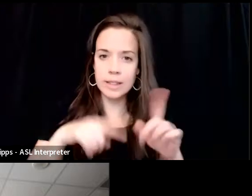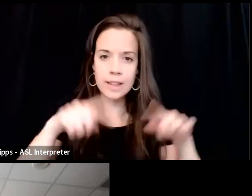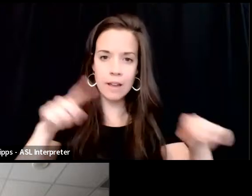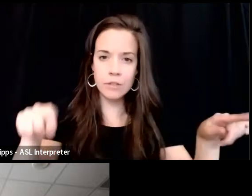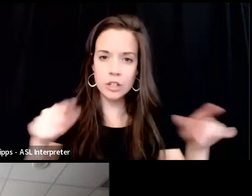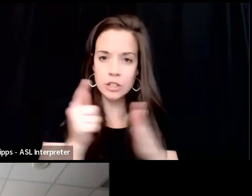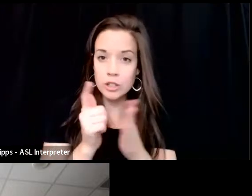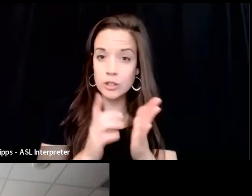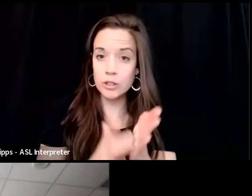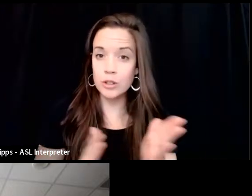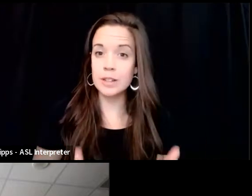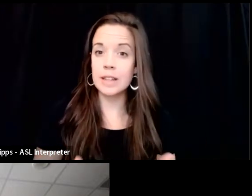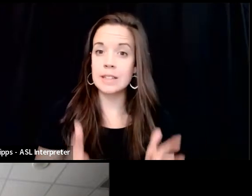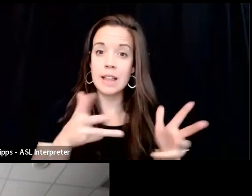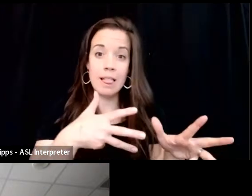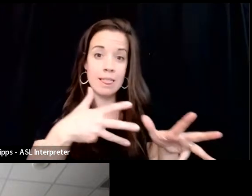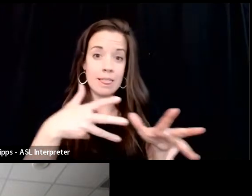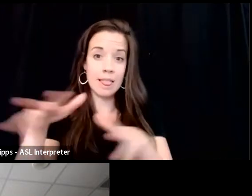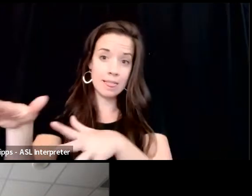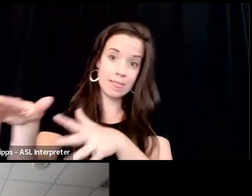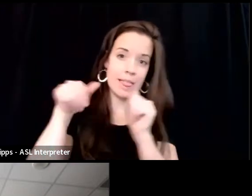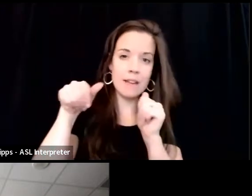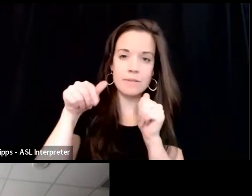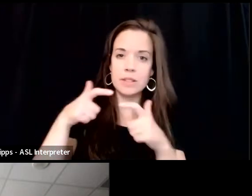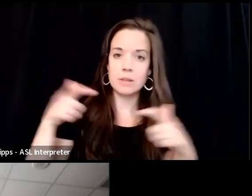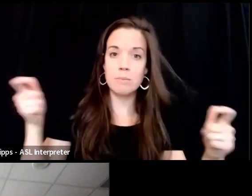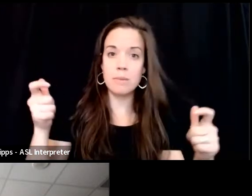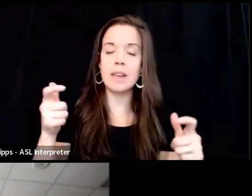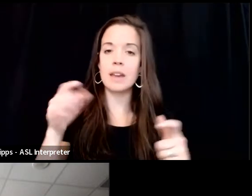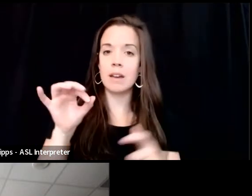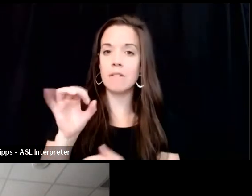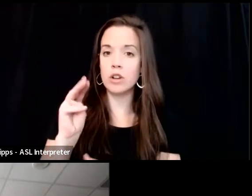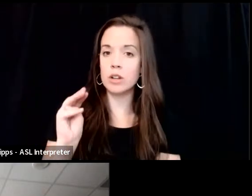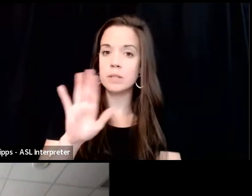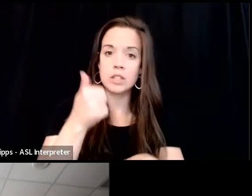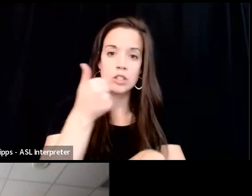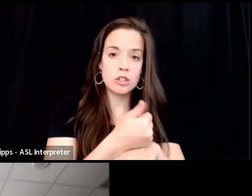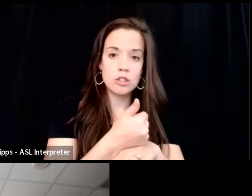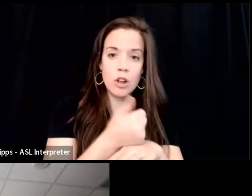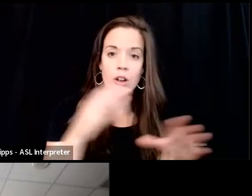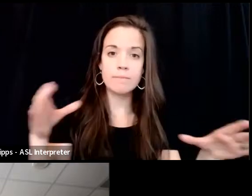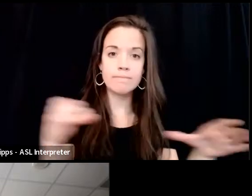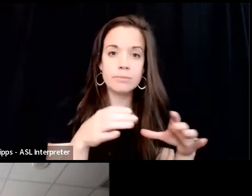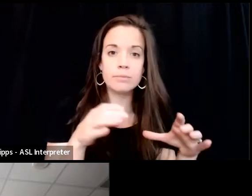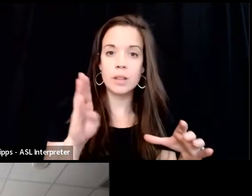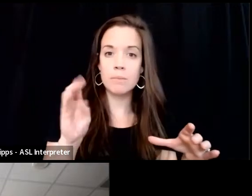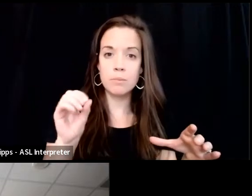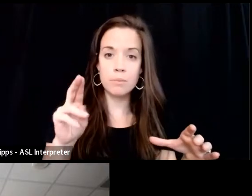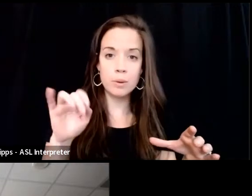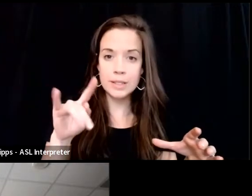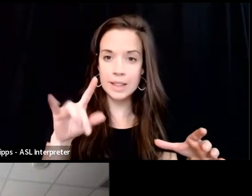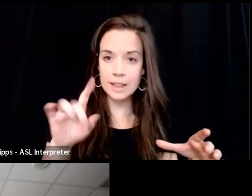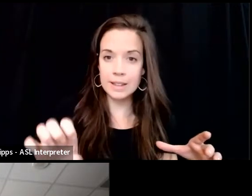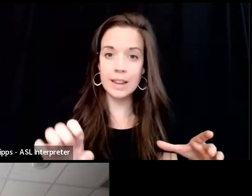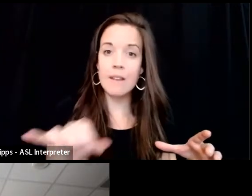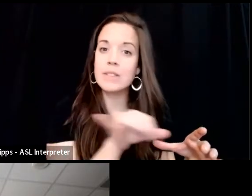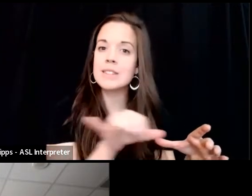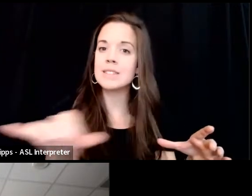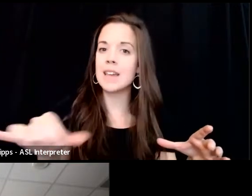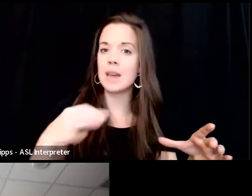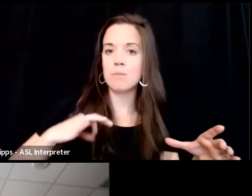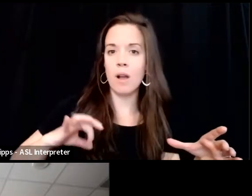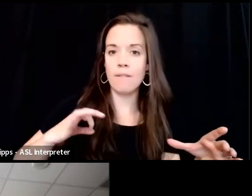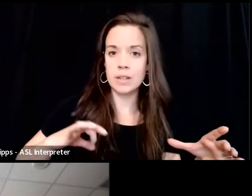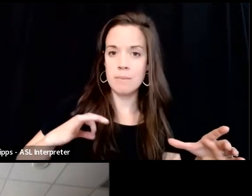left these big firms to start a boutique and have the same profitability, but